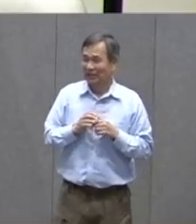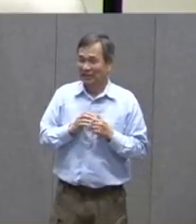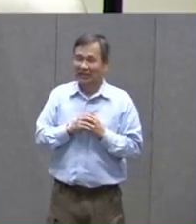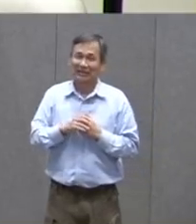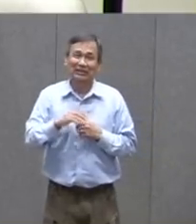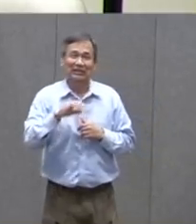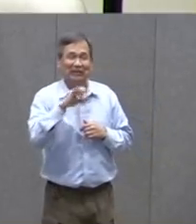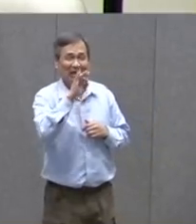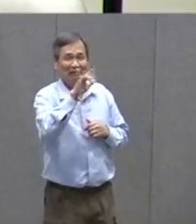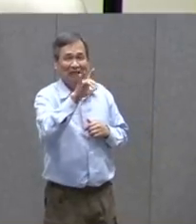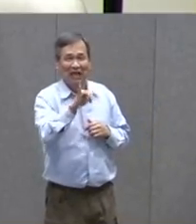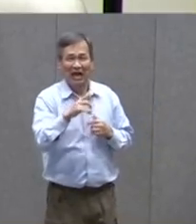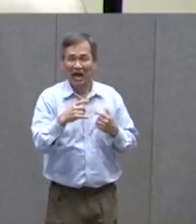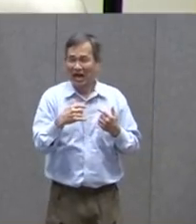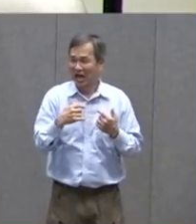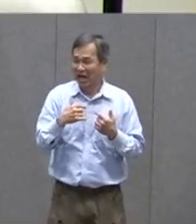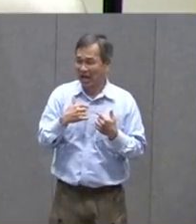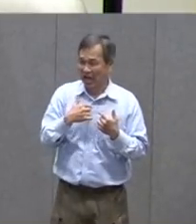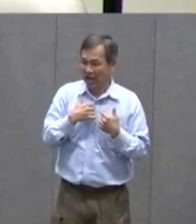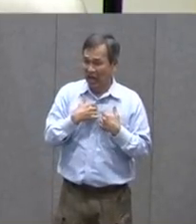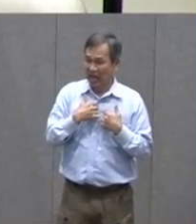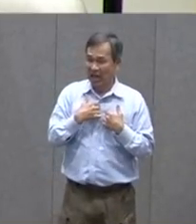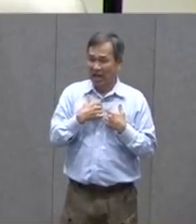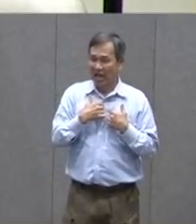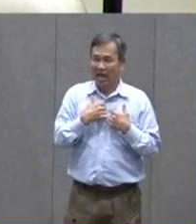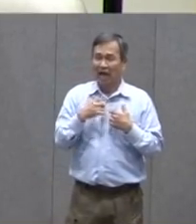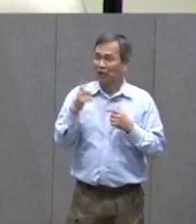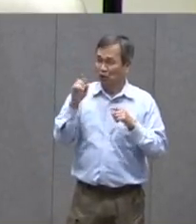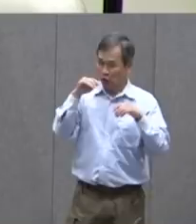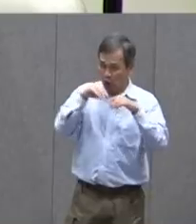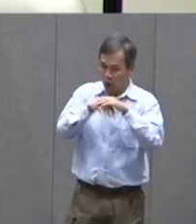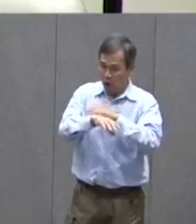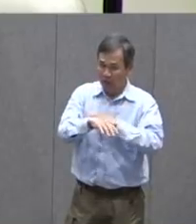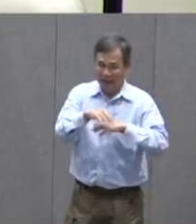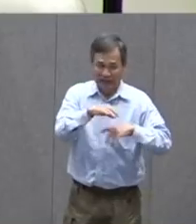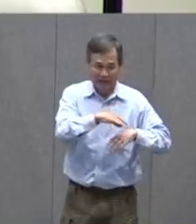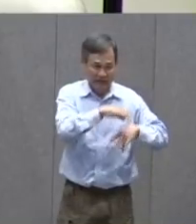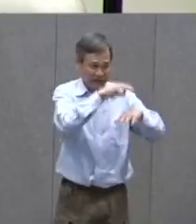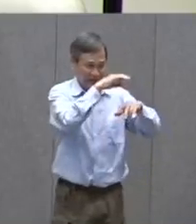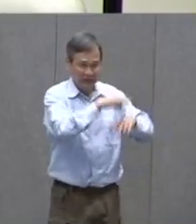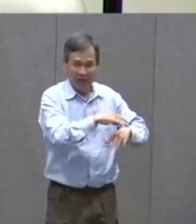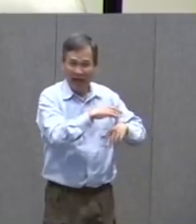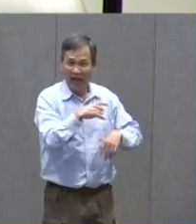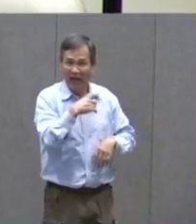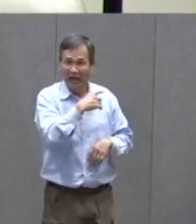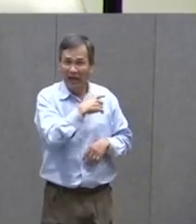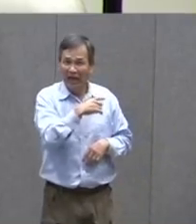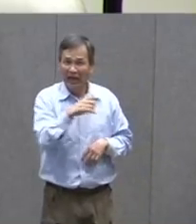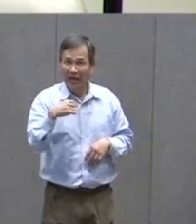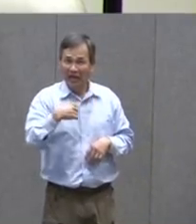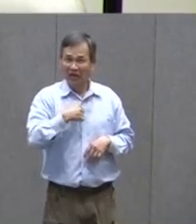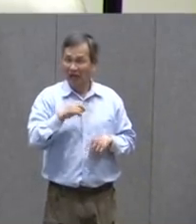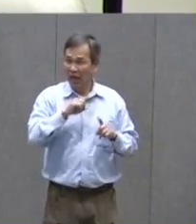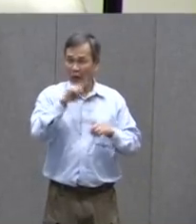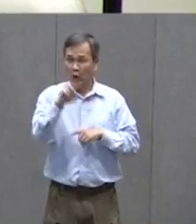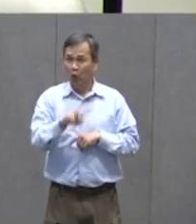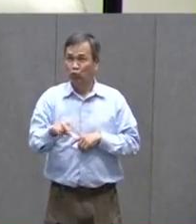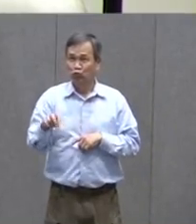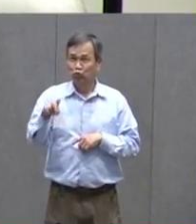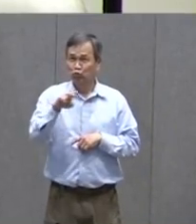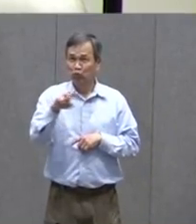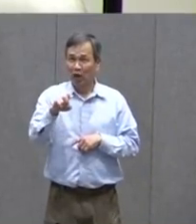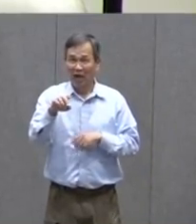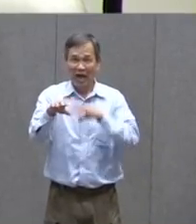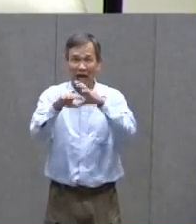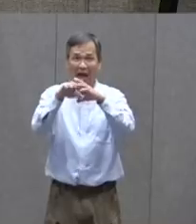To ask me is in vain. For who goes up to your winding stairs can